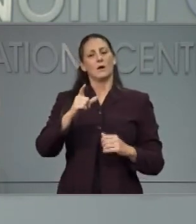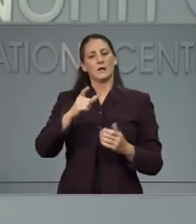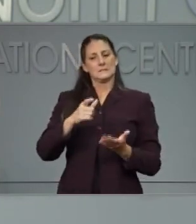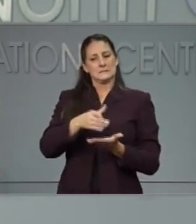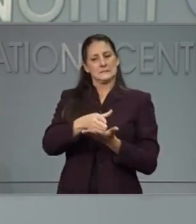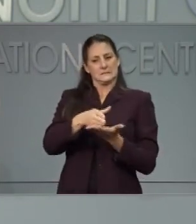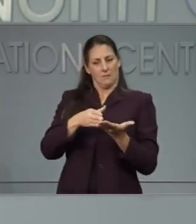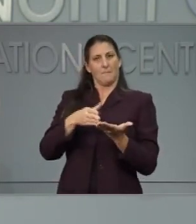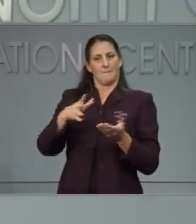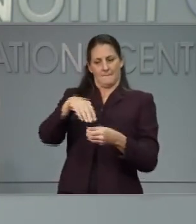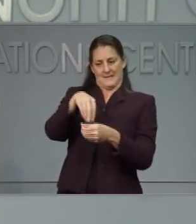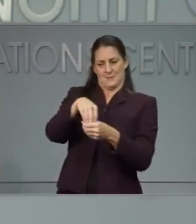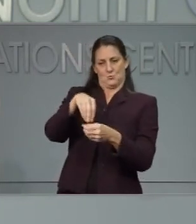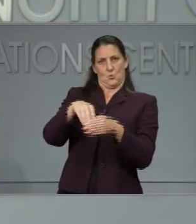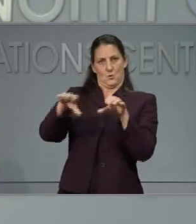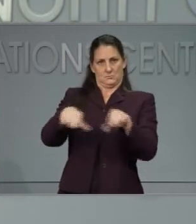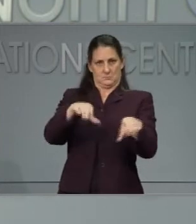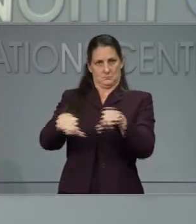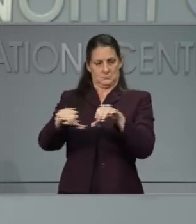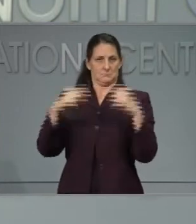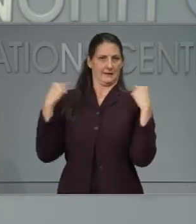making with this phase 2.5.